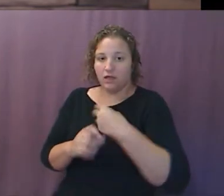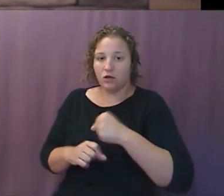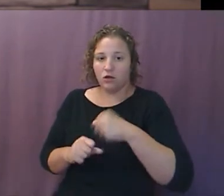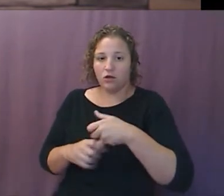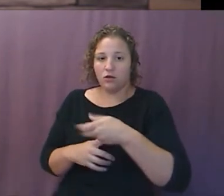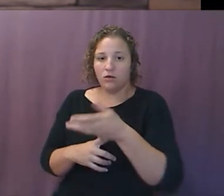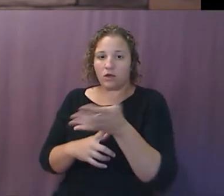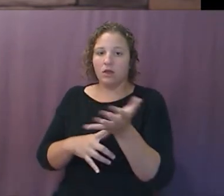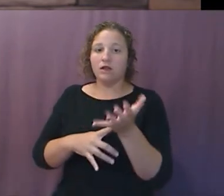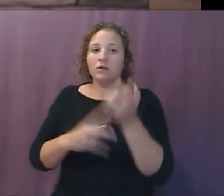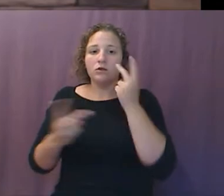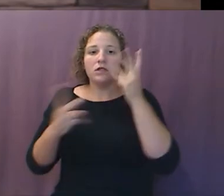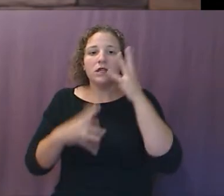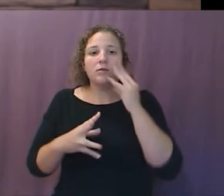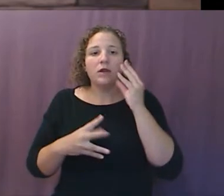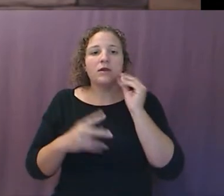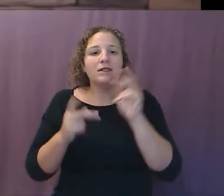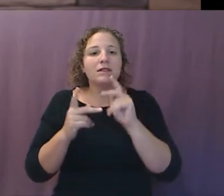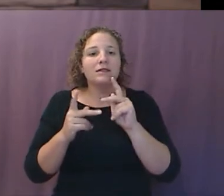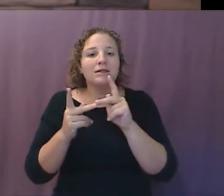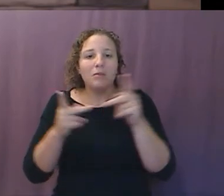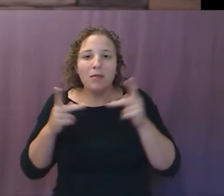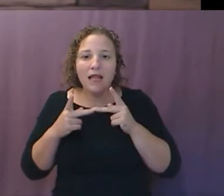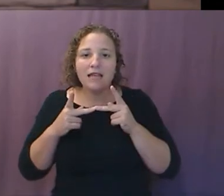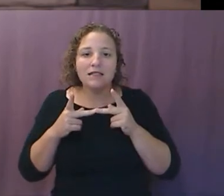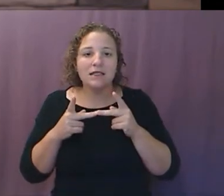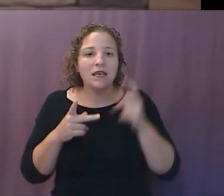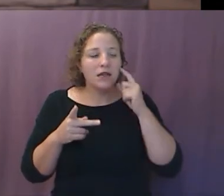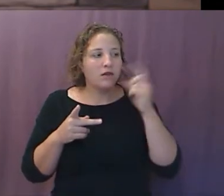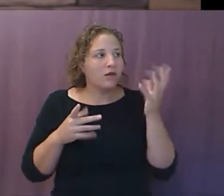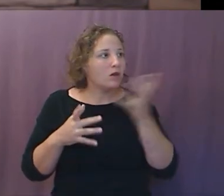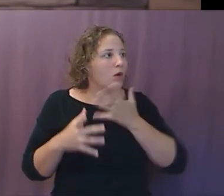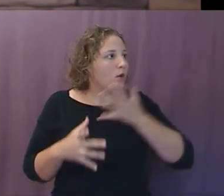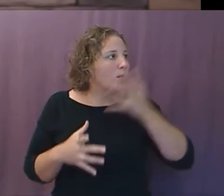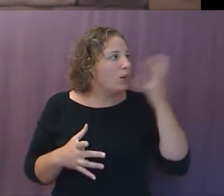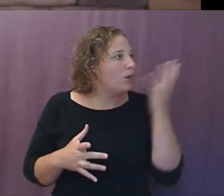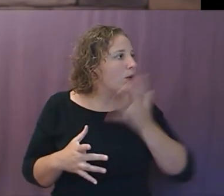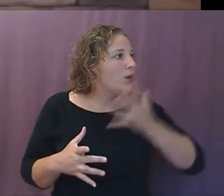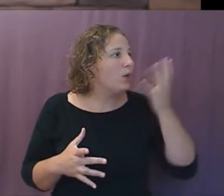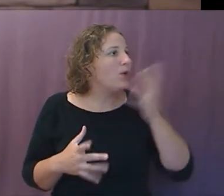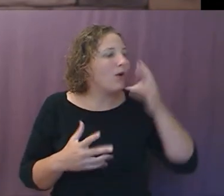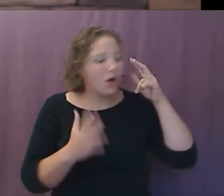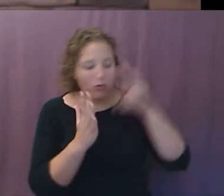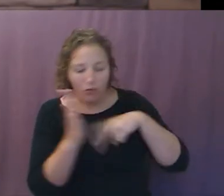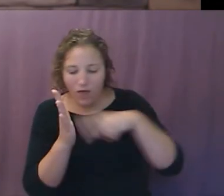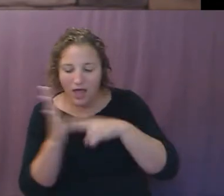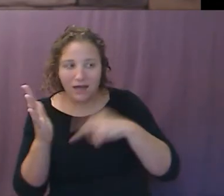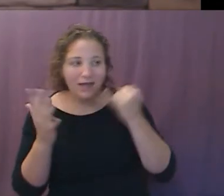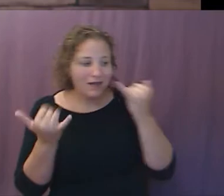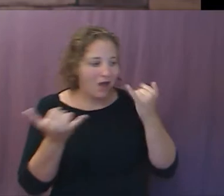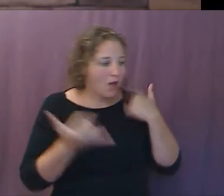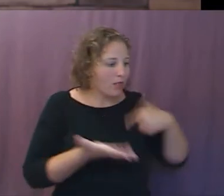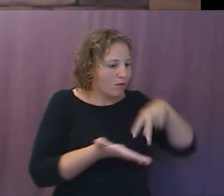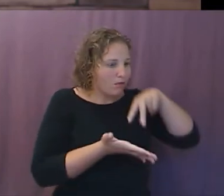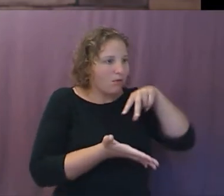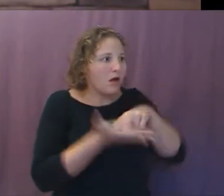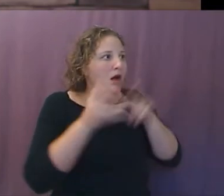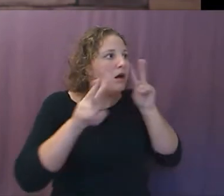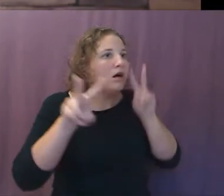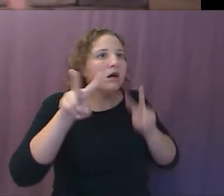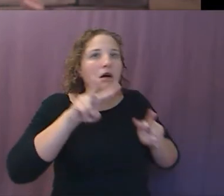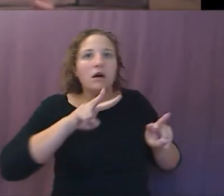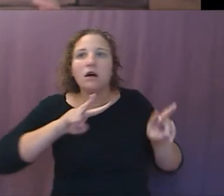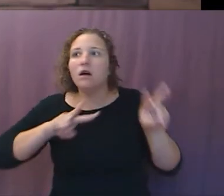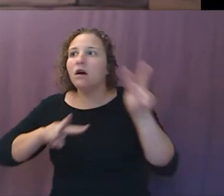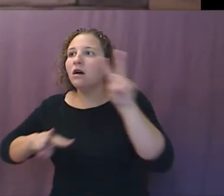Jesus' day. And you can see there they're like, wow, I've read about it and now I'm actually here and I'm looking at the Sea of Galilee. And you